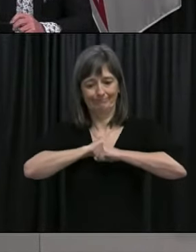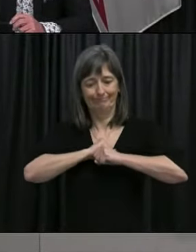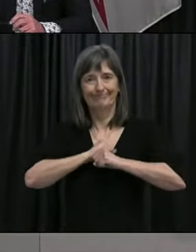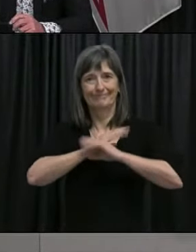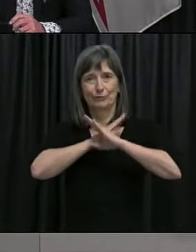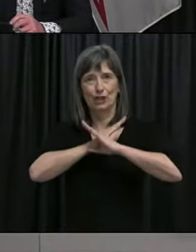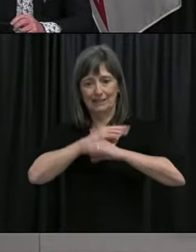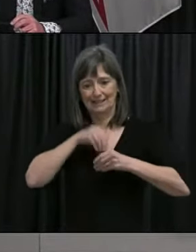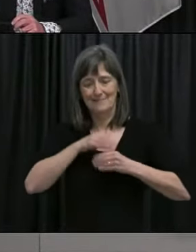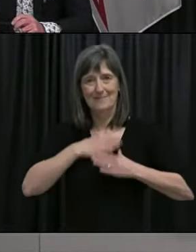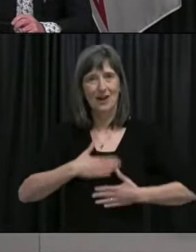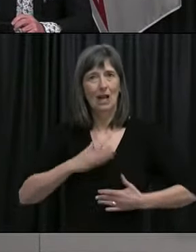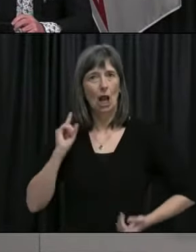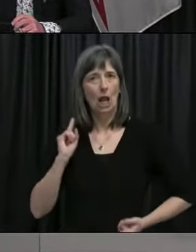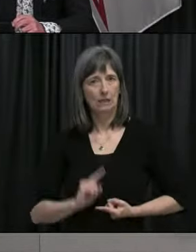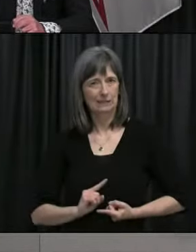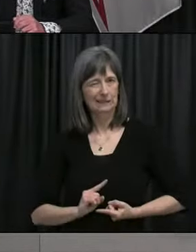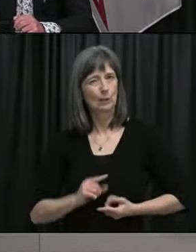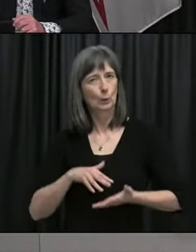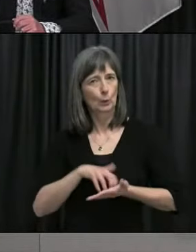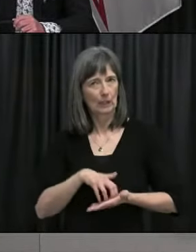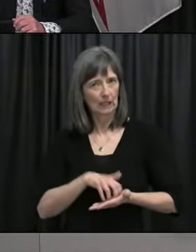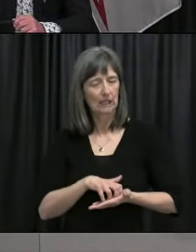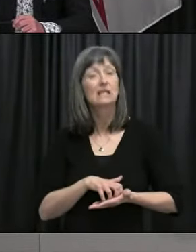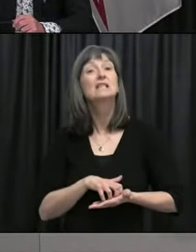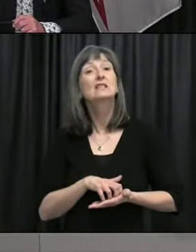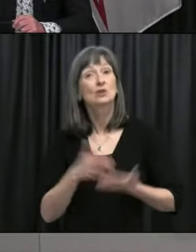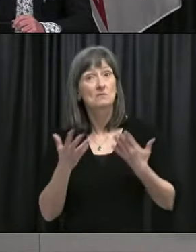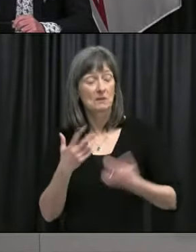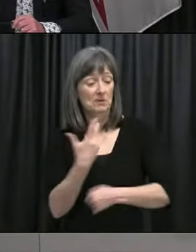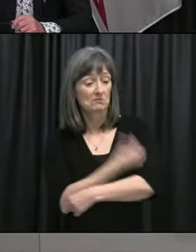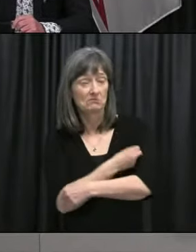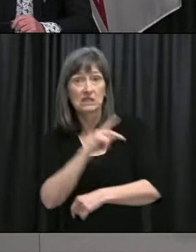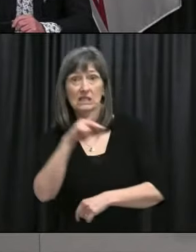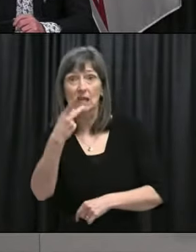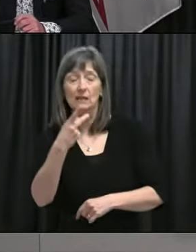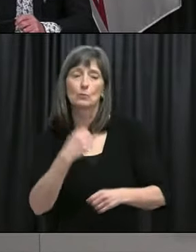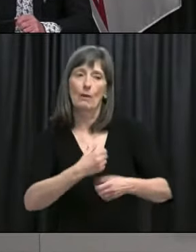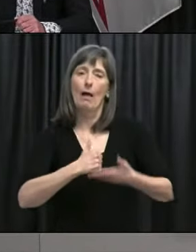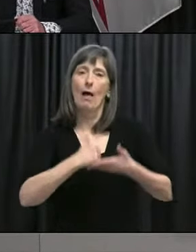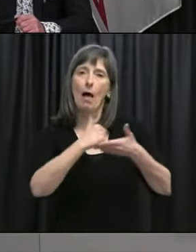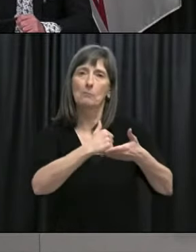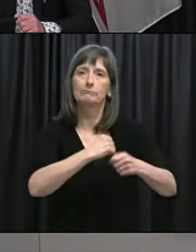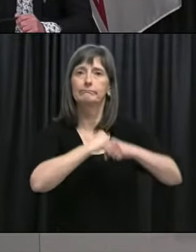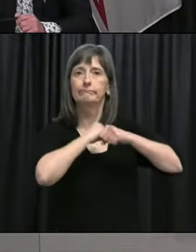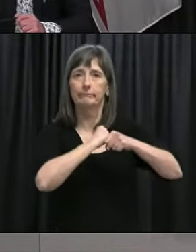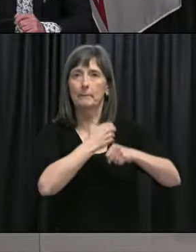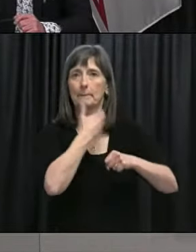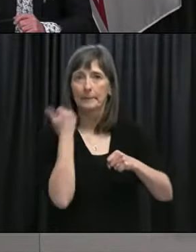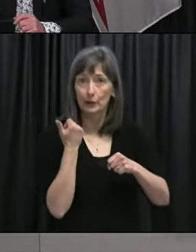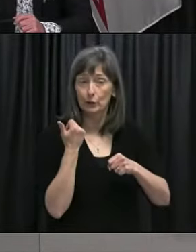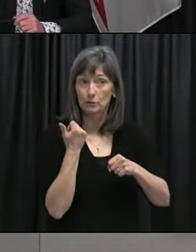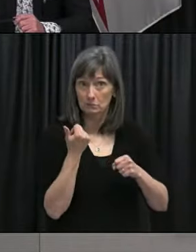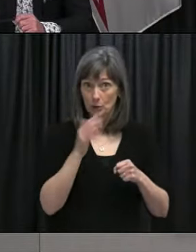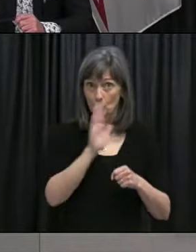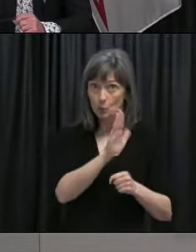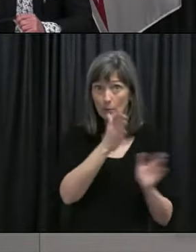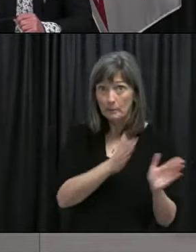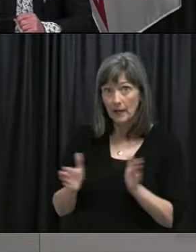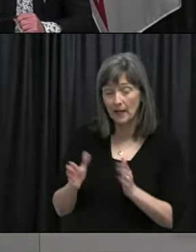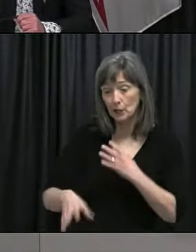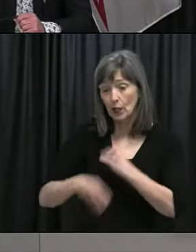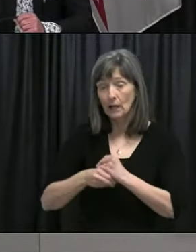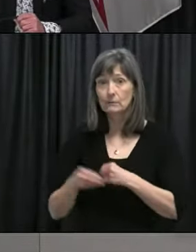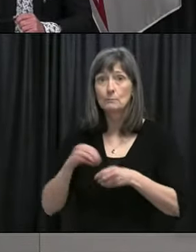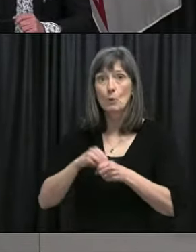shot, uh, may leave them insufficiently protected. Are there any plans for Newfoundland and Labrador to have cancer patients receive their second shot,